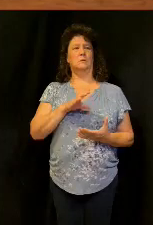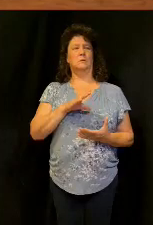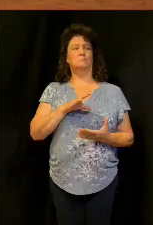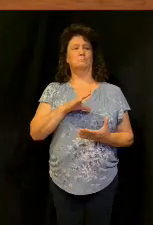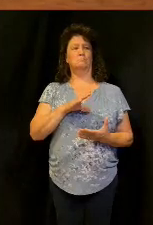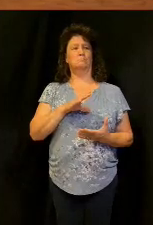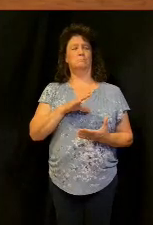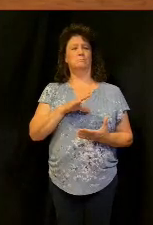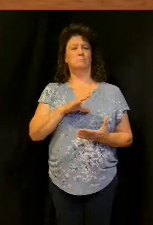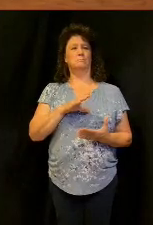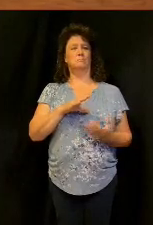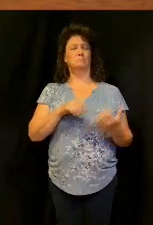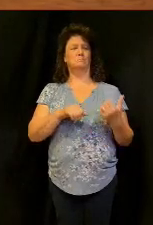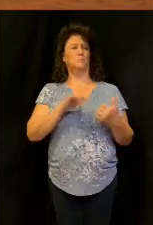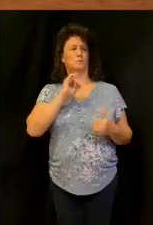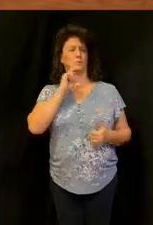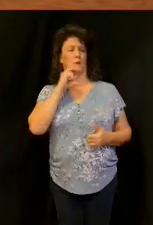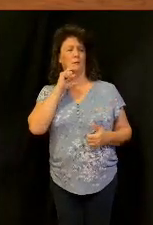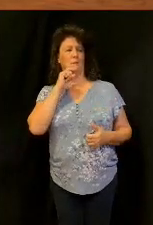it's because you're jealous